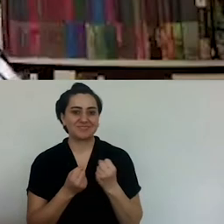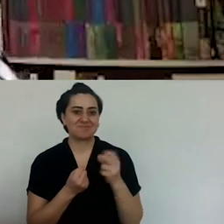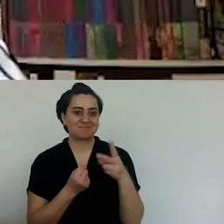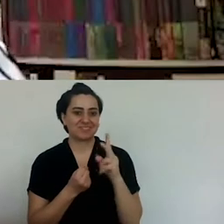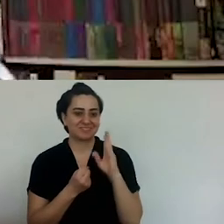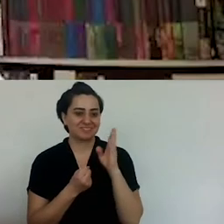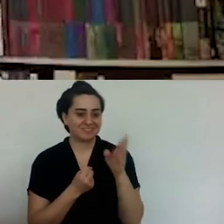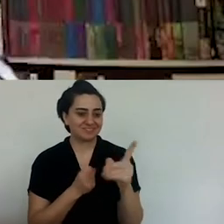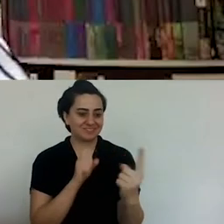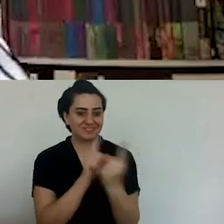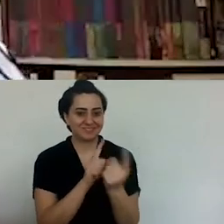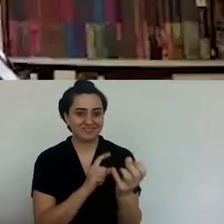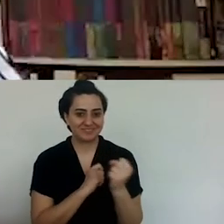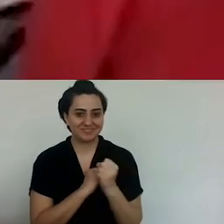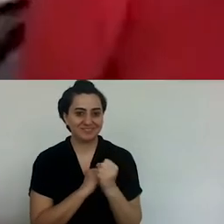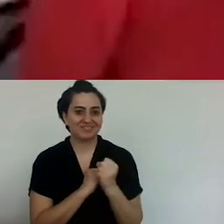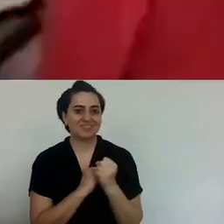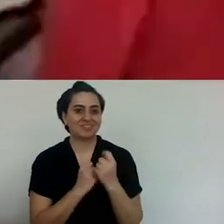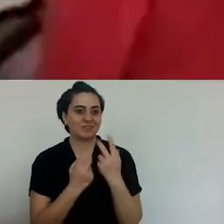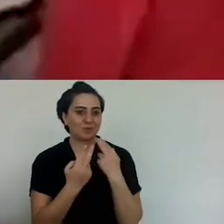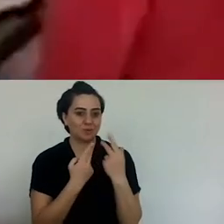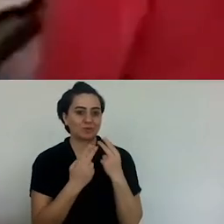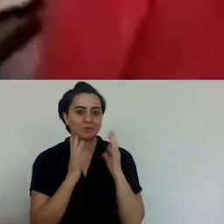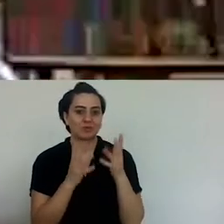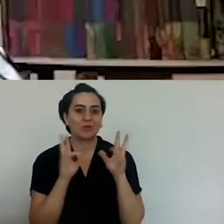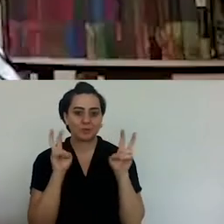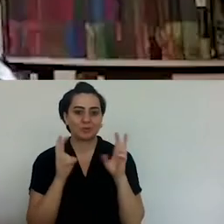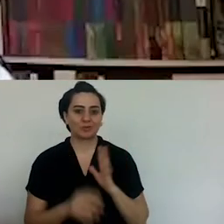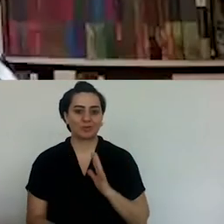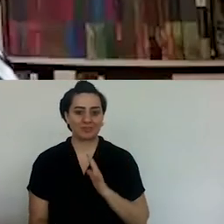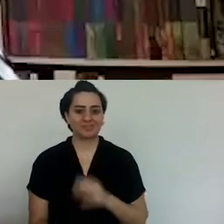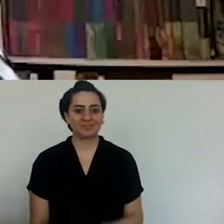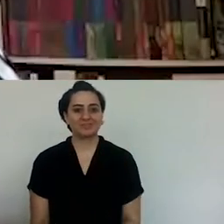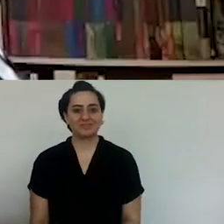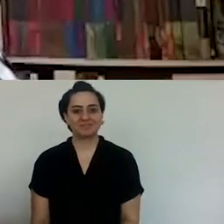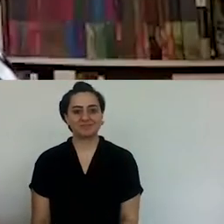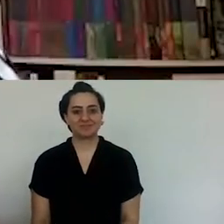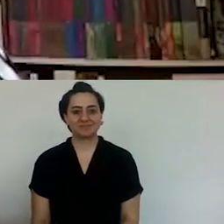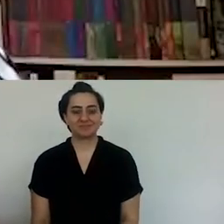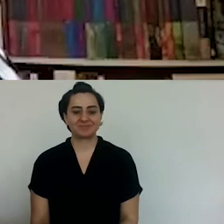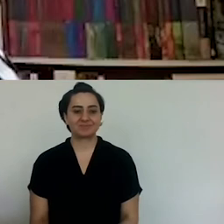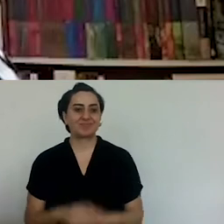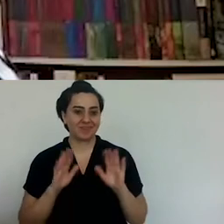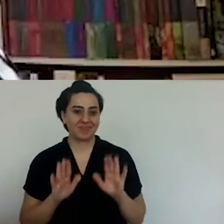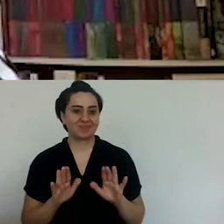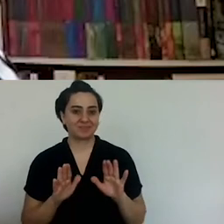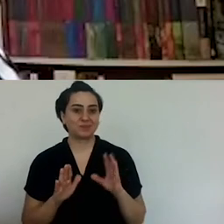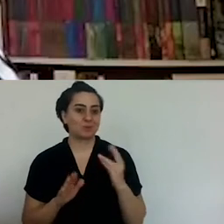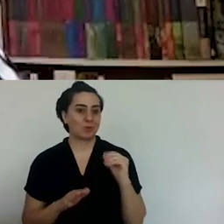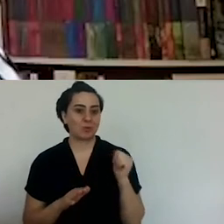And my most enjoyable shopping experience is with a fisherman as well because I have a lot to talk to a fisherman.